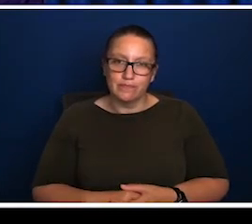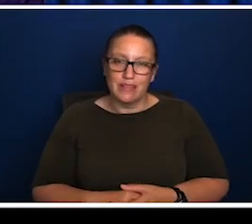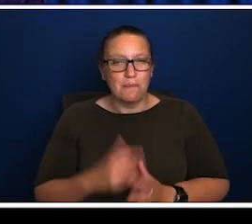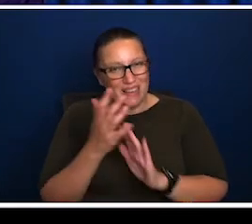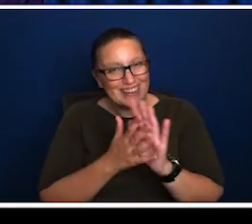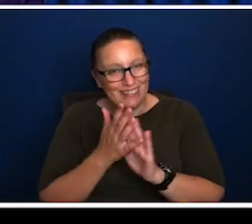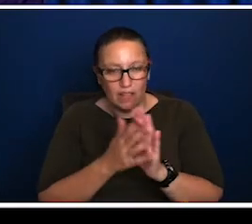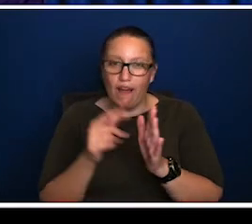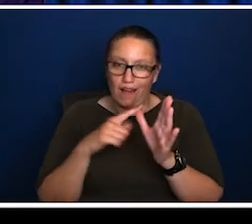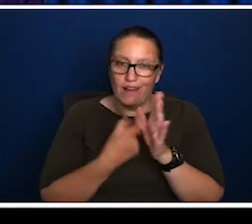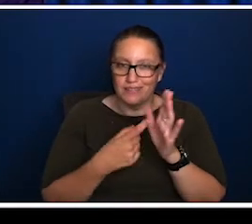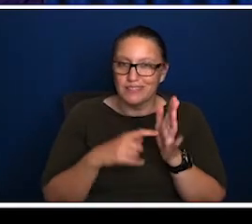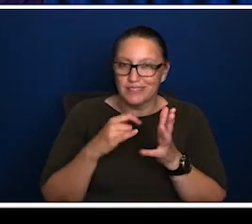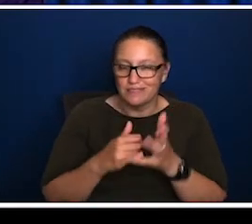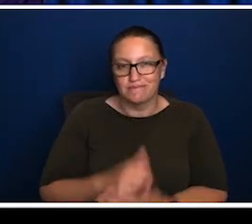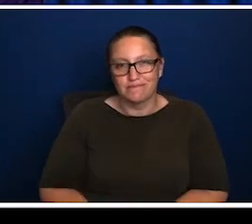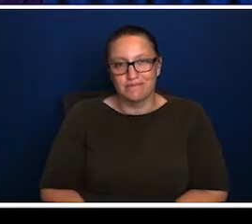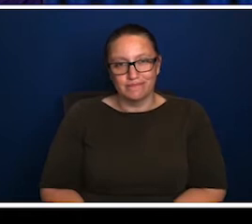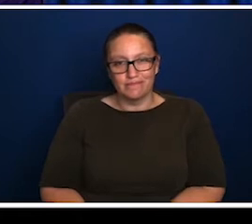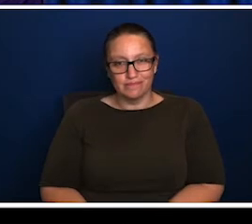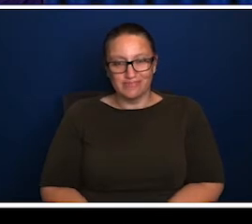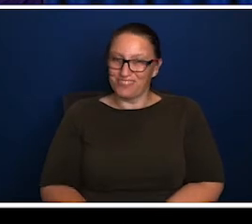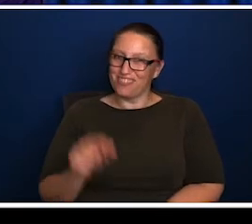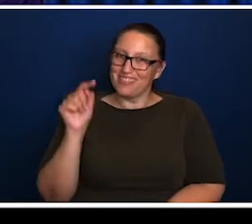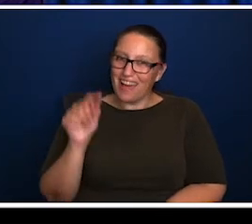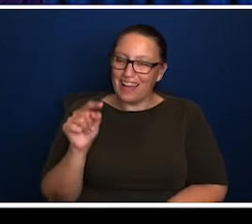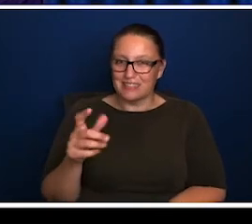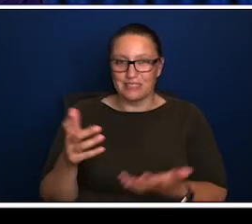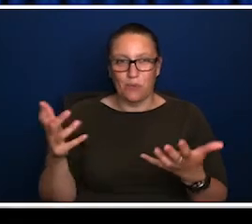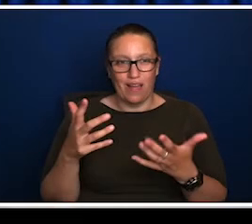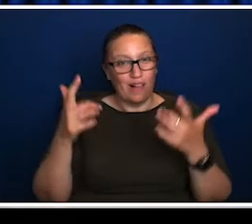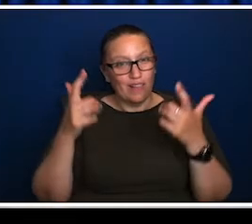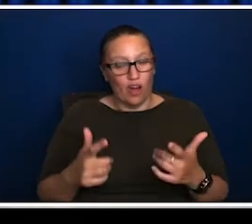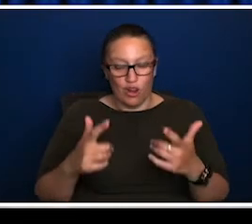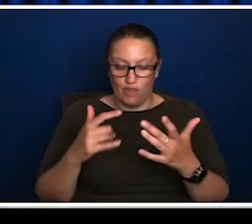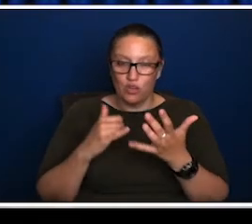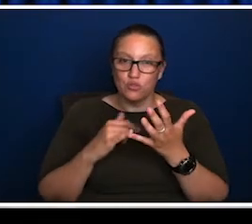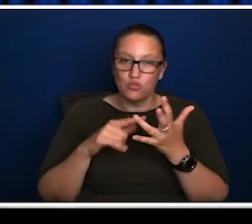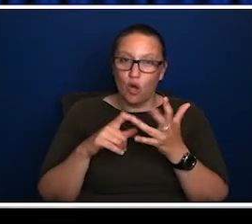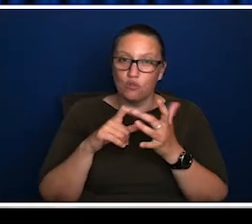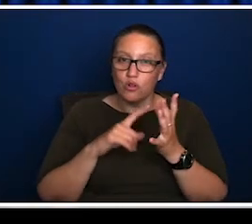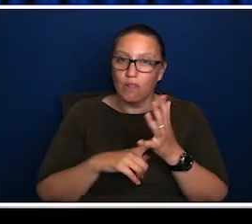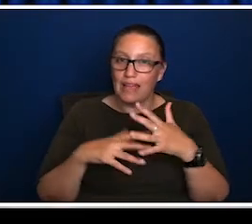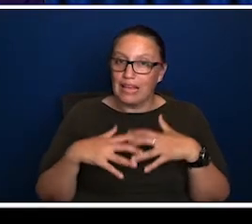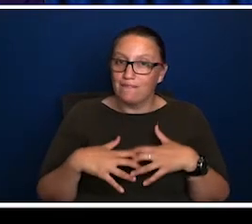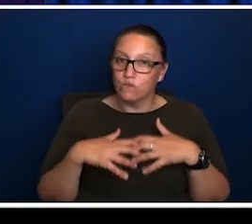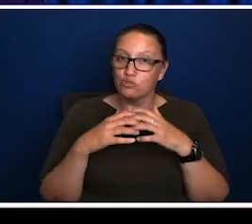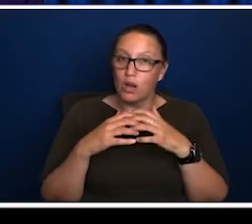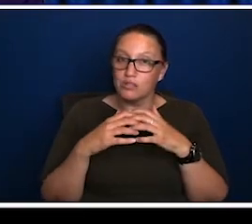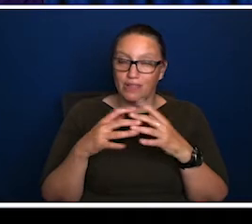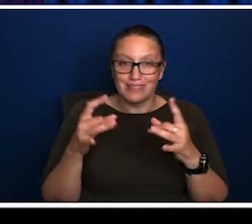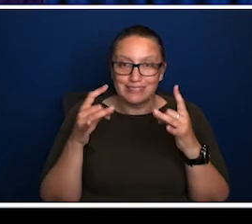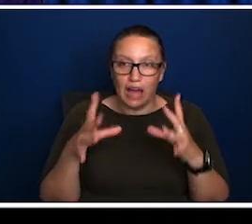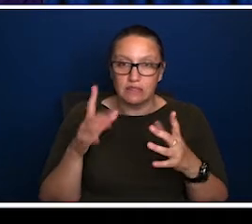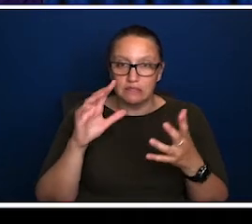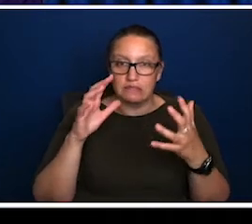level down in terms of your cohesion story, which is in the art space? So that's